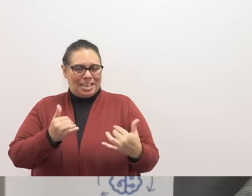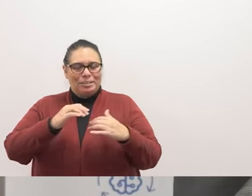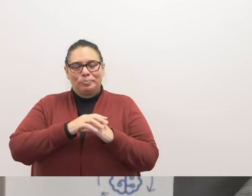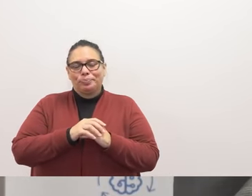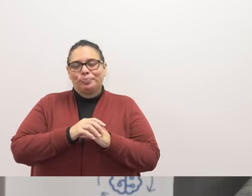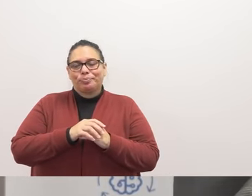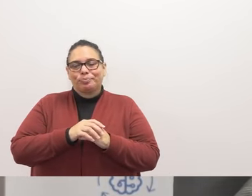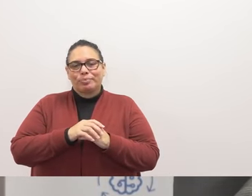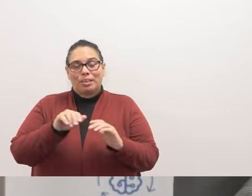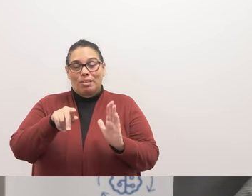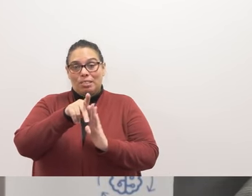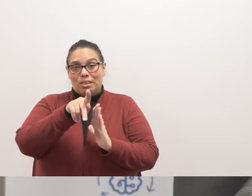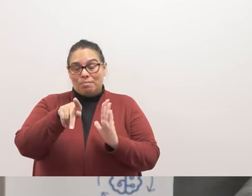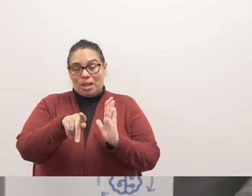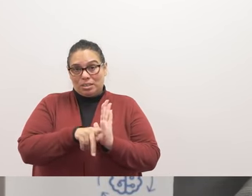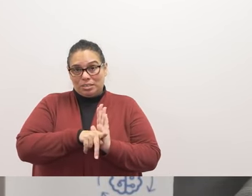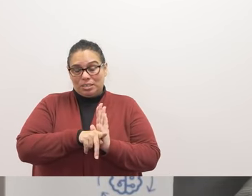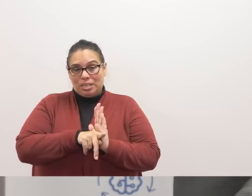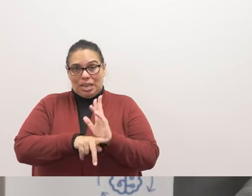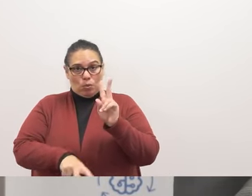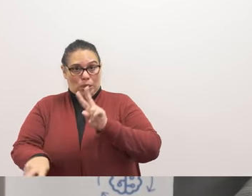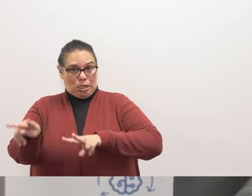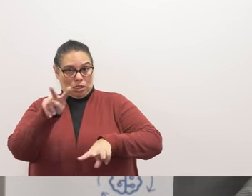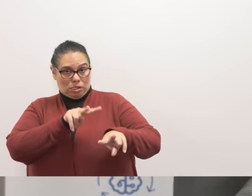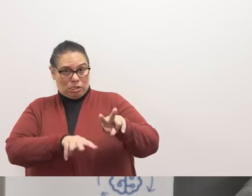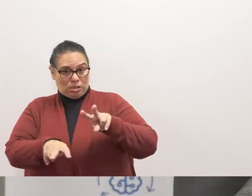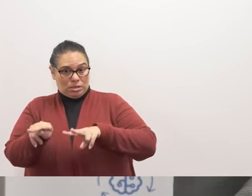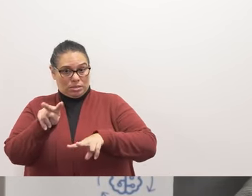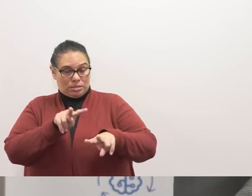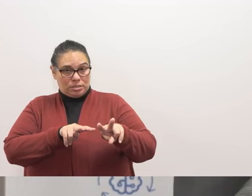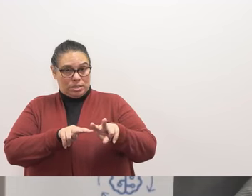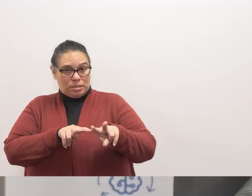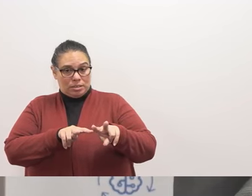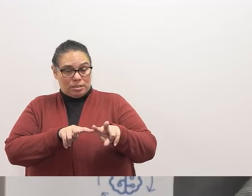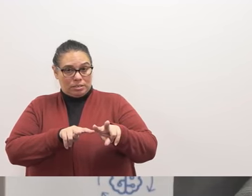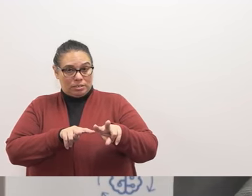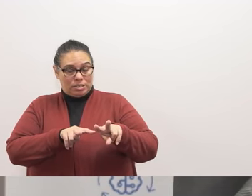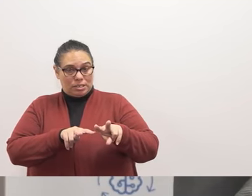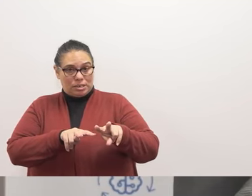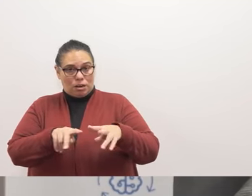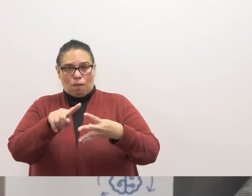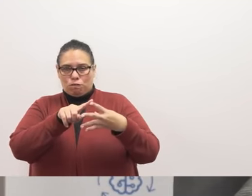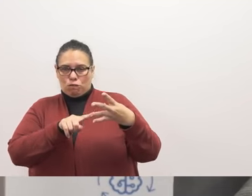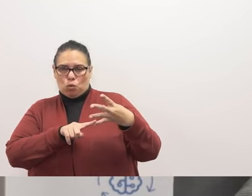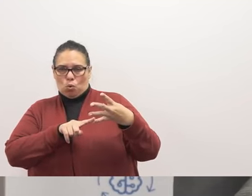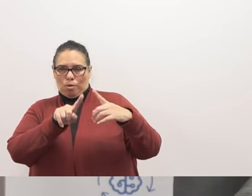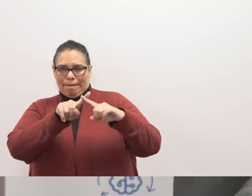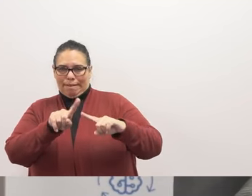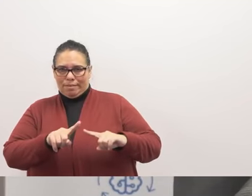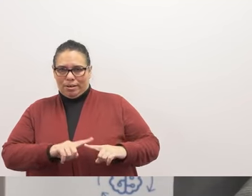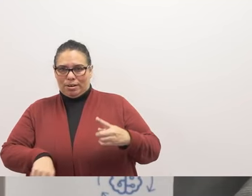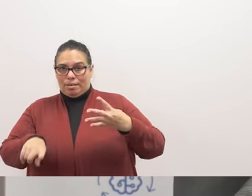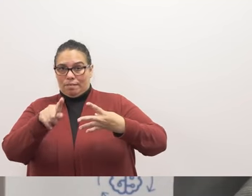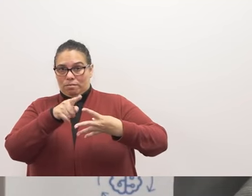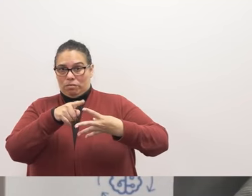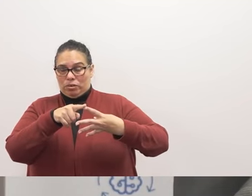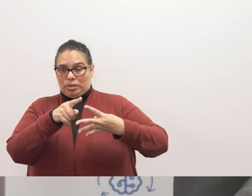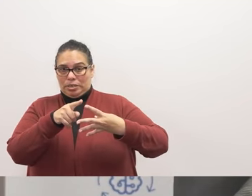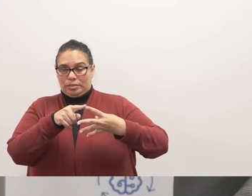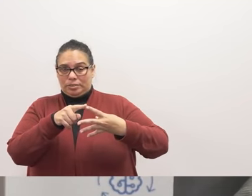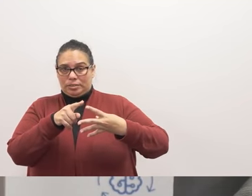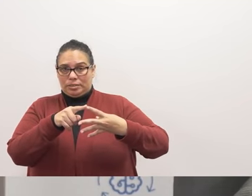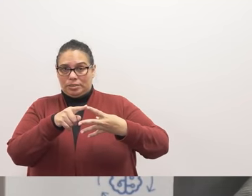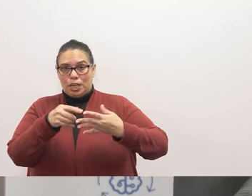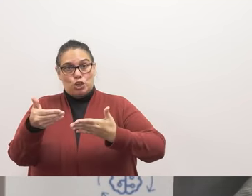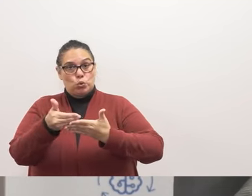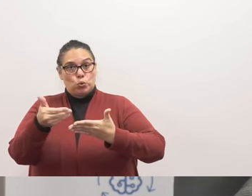The policies that we looked at, we looked at four different policies. The first one is